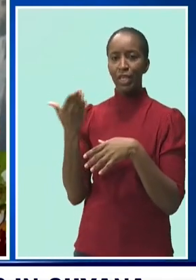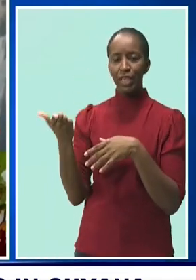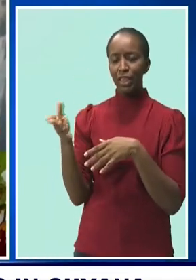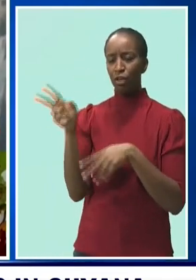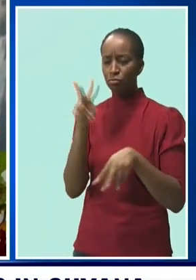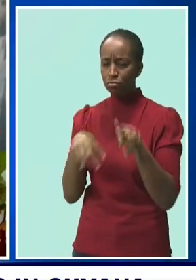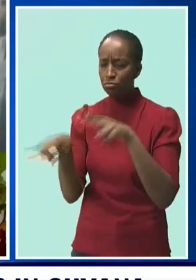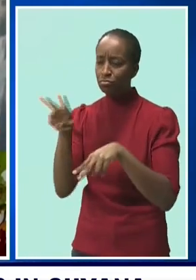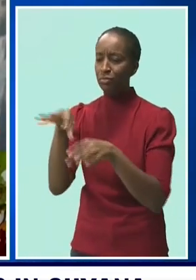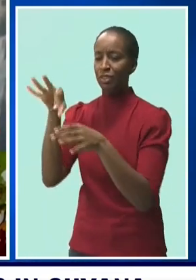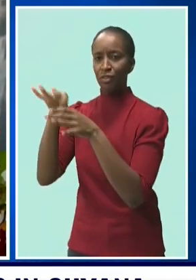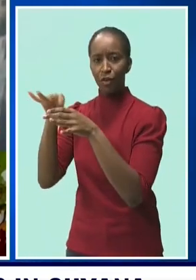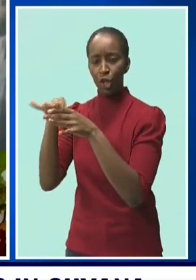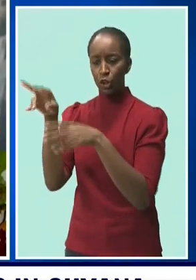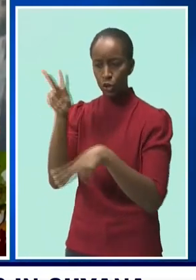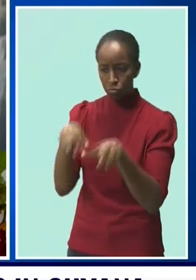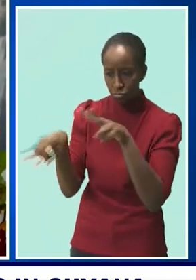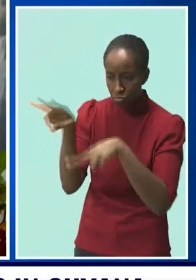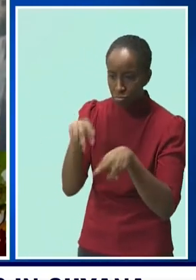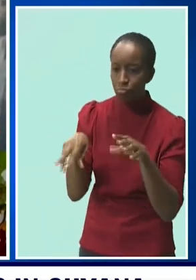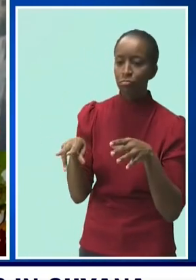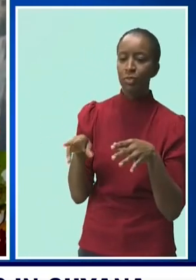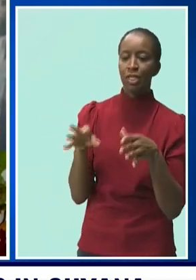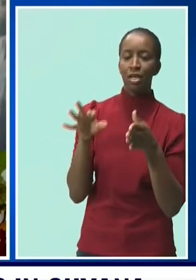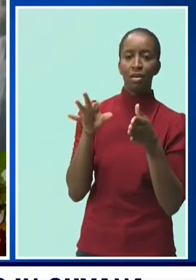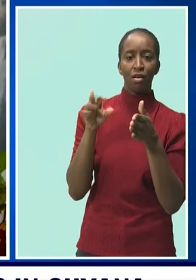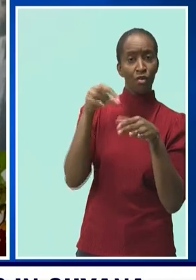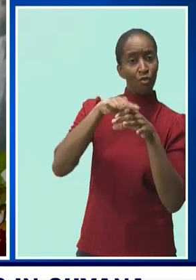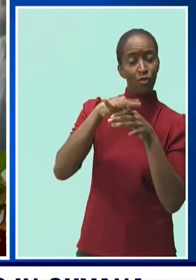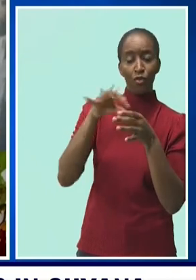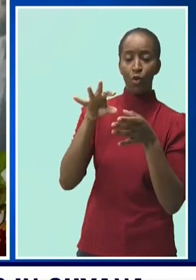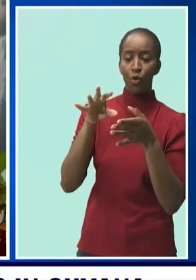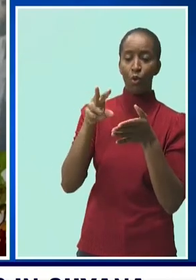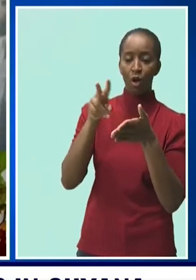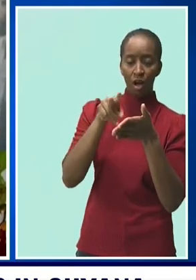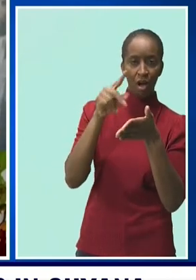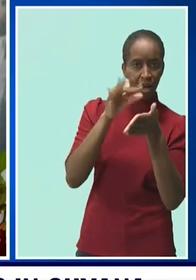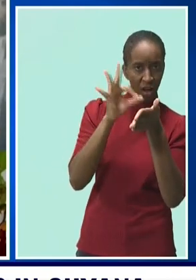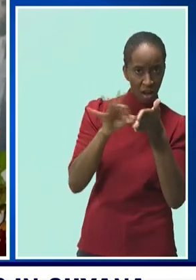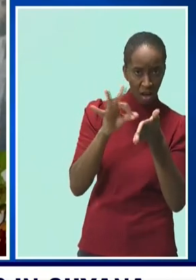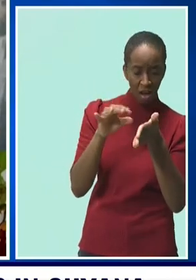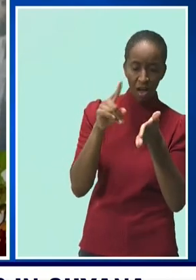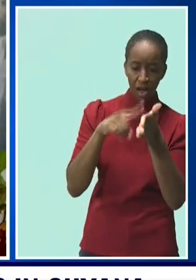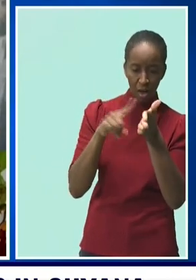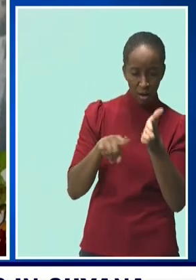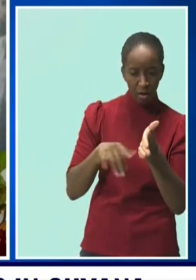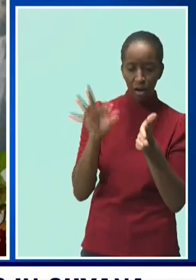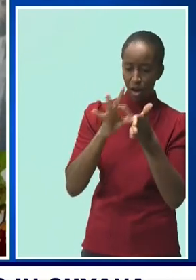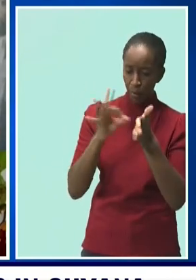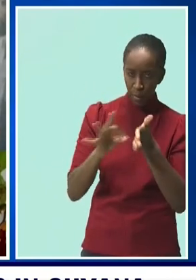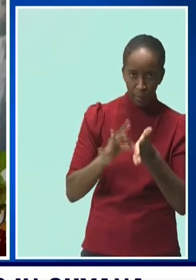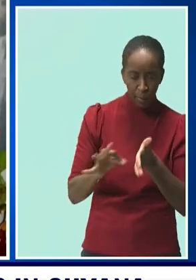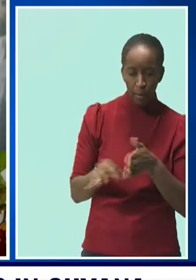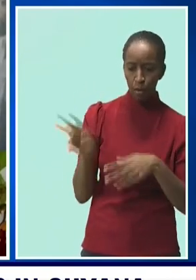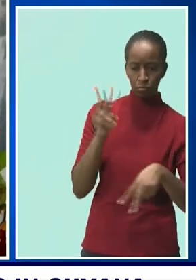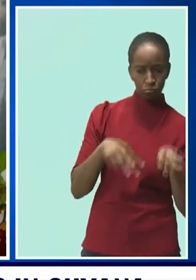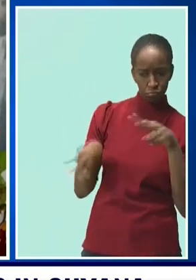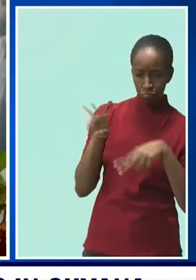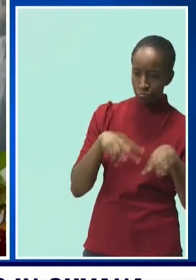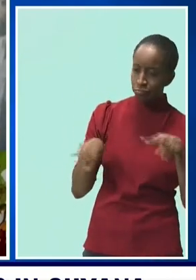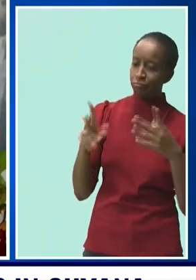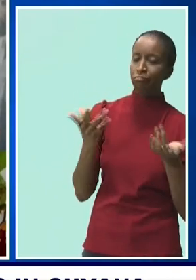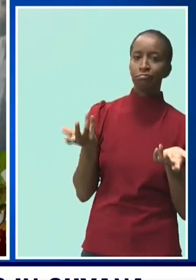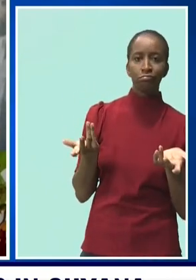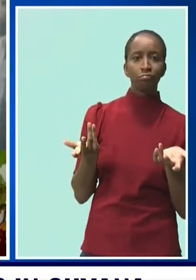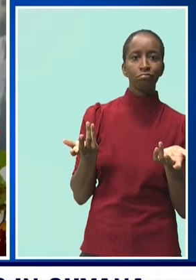and to urge patience, especially after the loss of one life. We thank you, the Guyanese